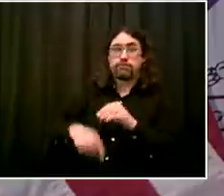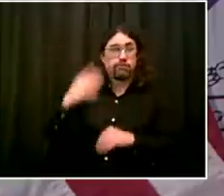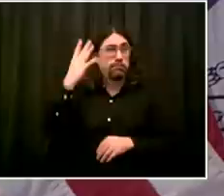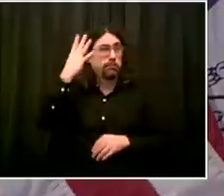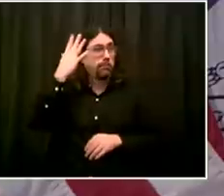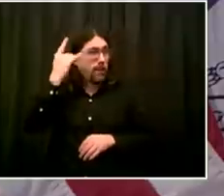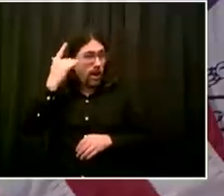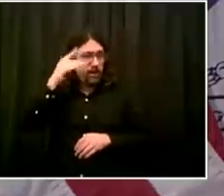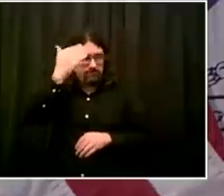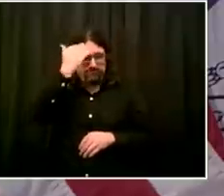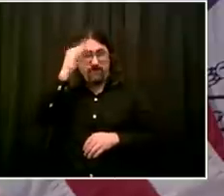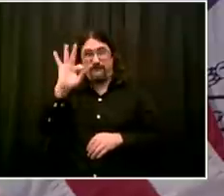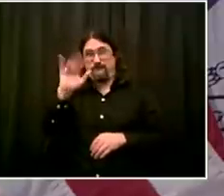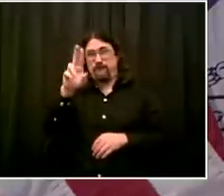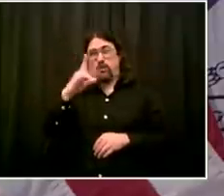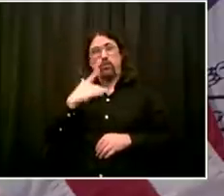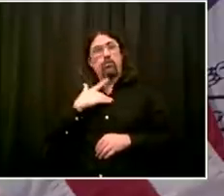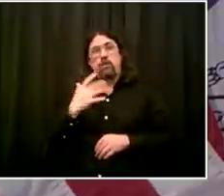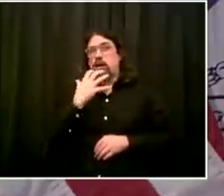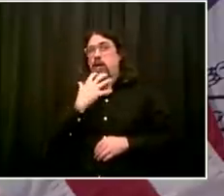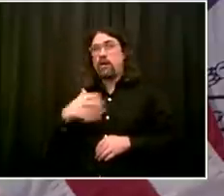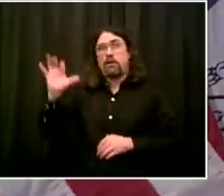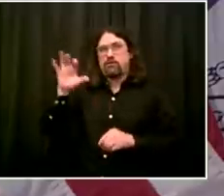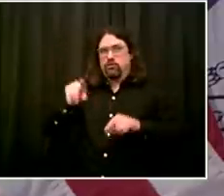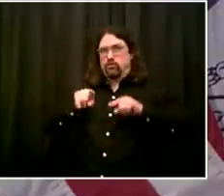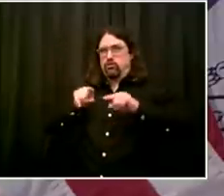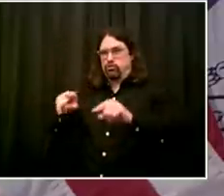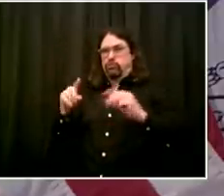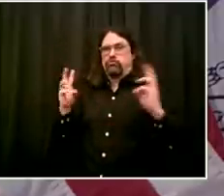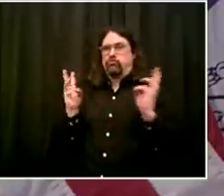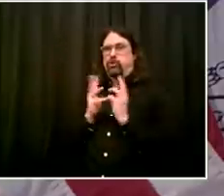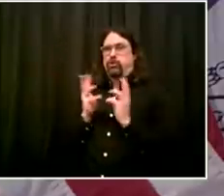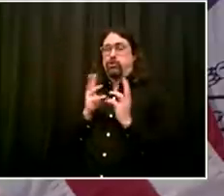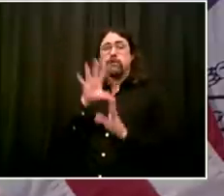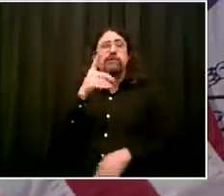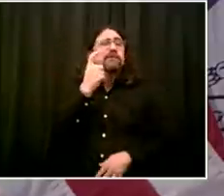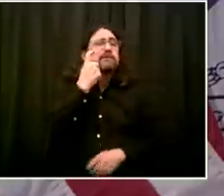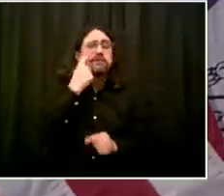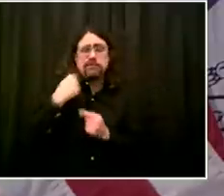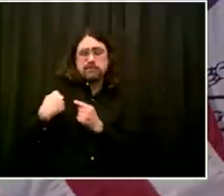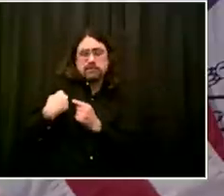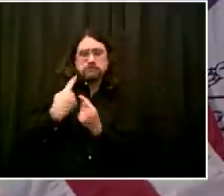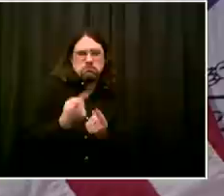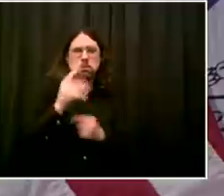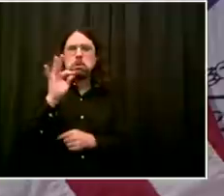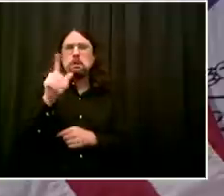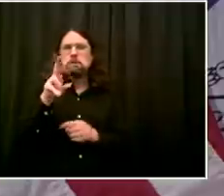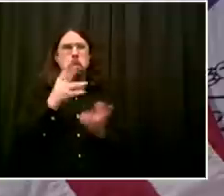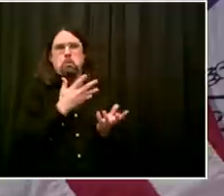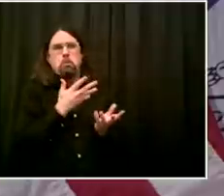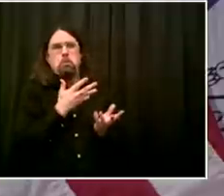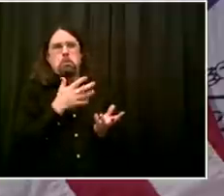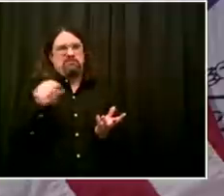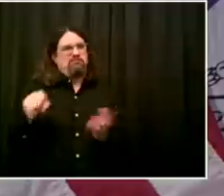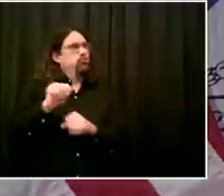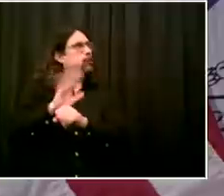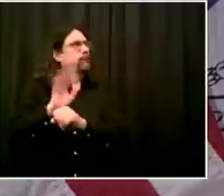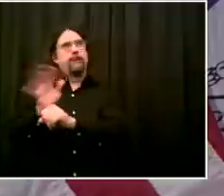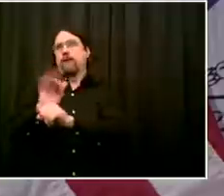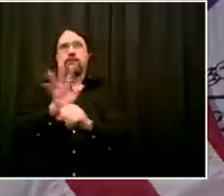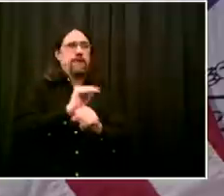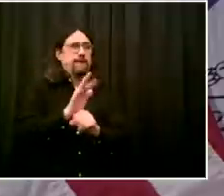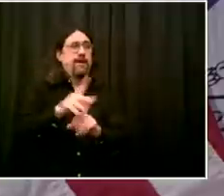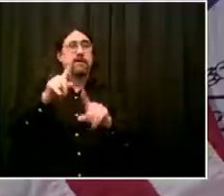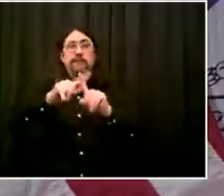the fall, uh, to get people vaccinated for the flu. But we'll have more to say on that as we get closer. Next is Dave Evans from ABC.